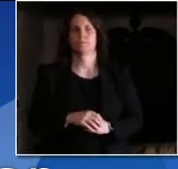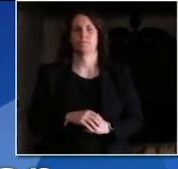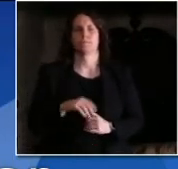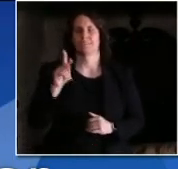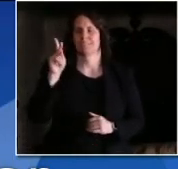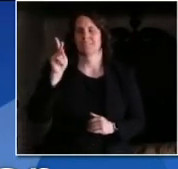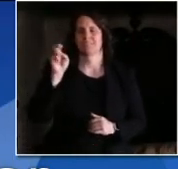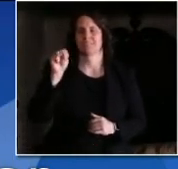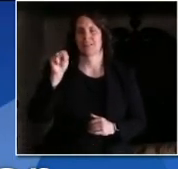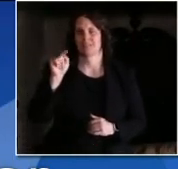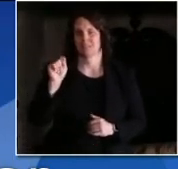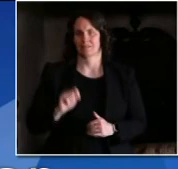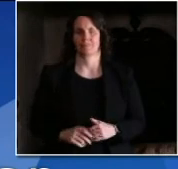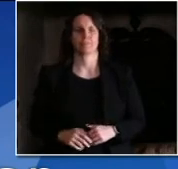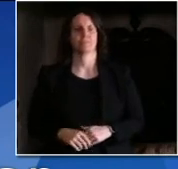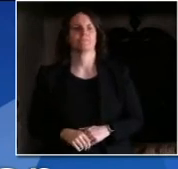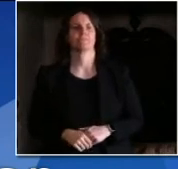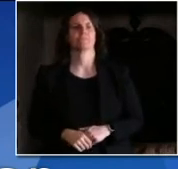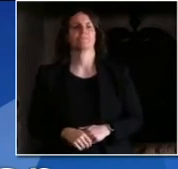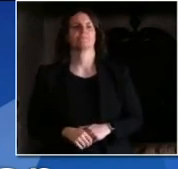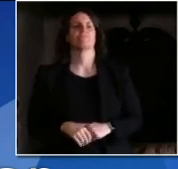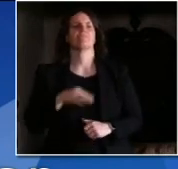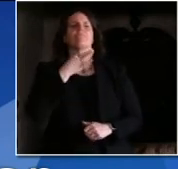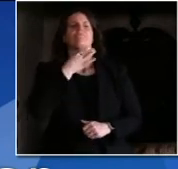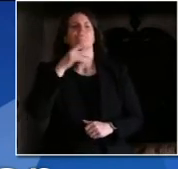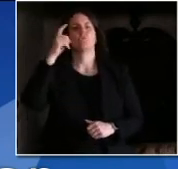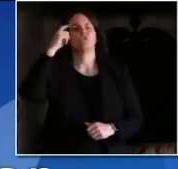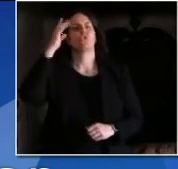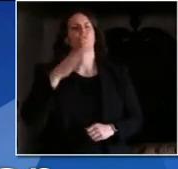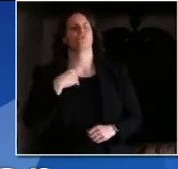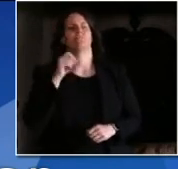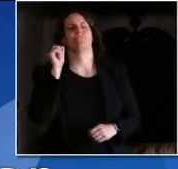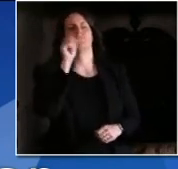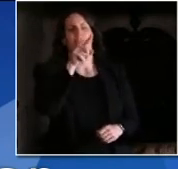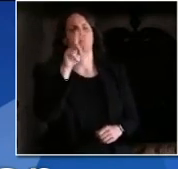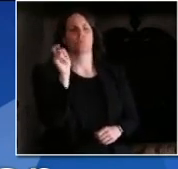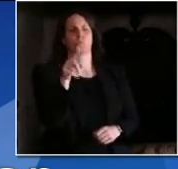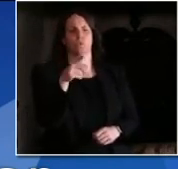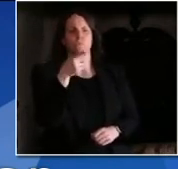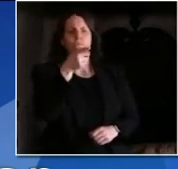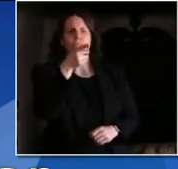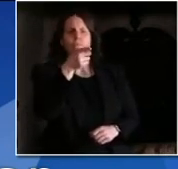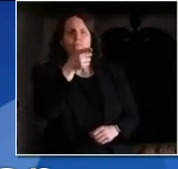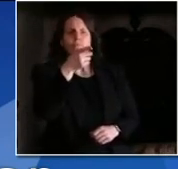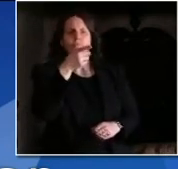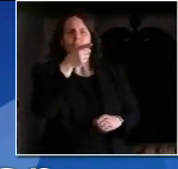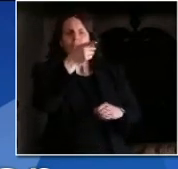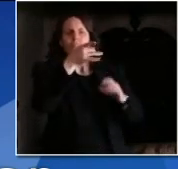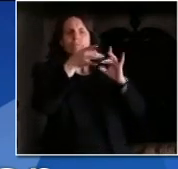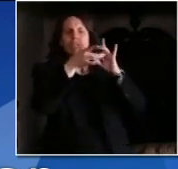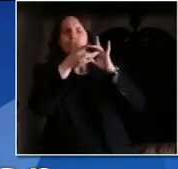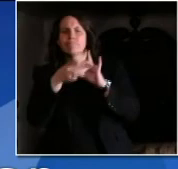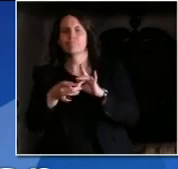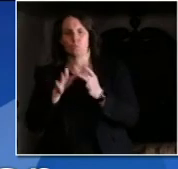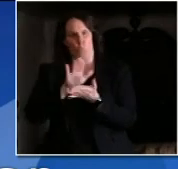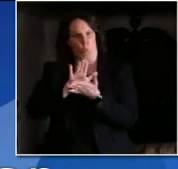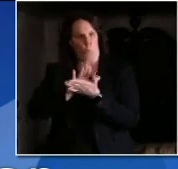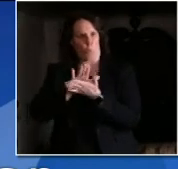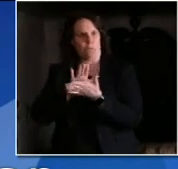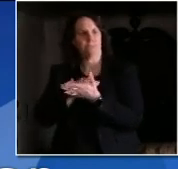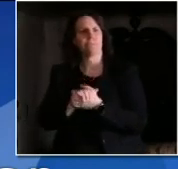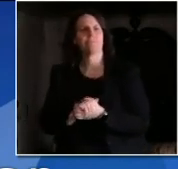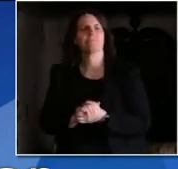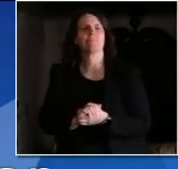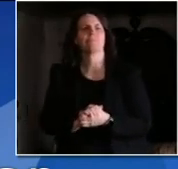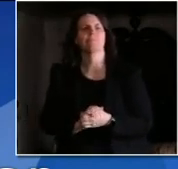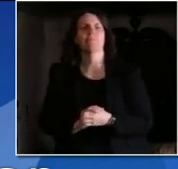Governor I want to ask you real quickly about your order as it pertains to schools where social distancing may not be as easy as it is in